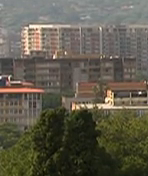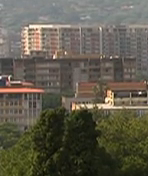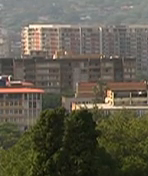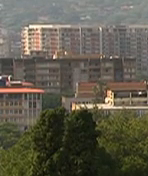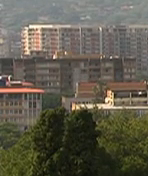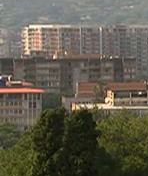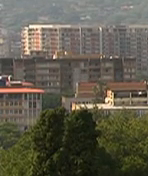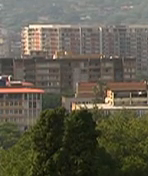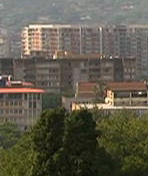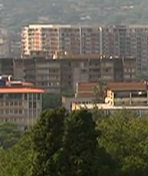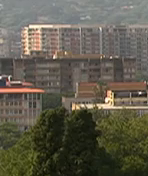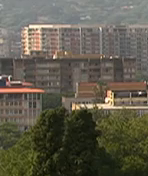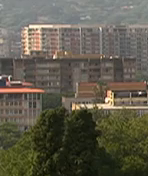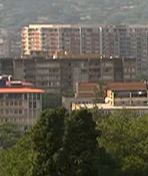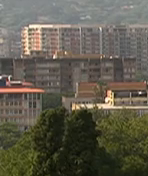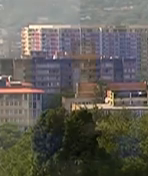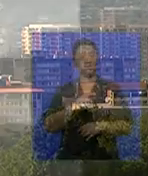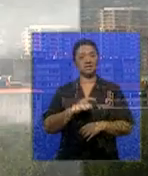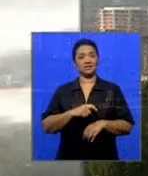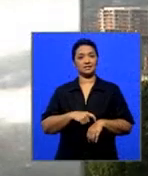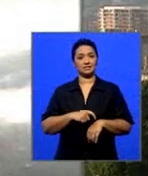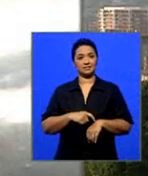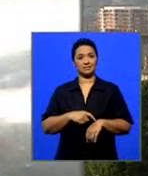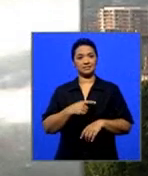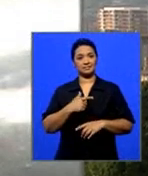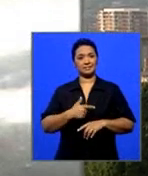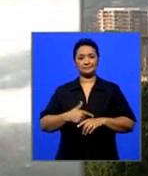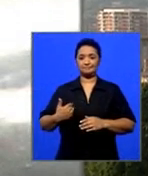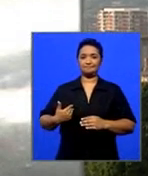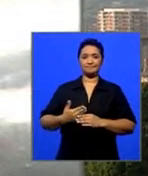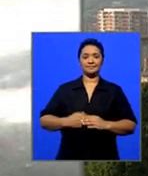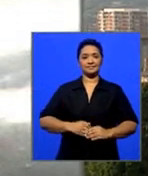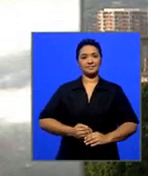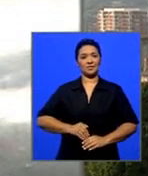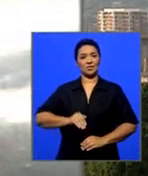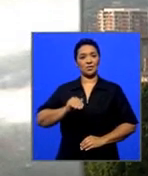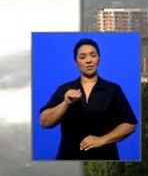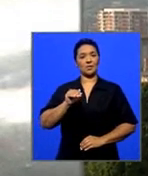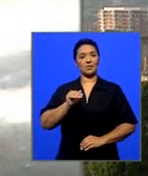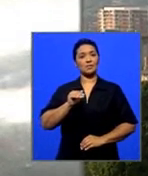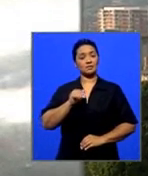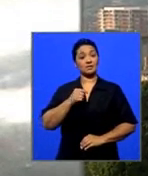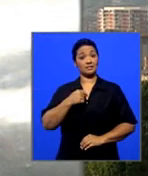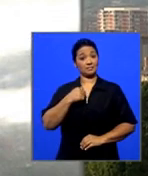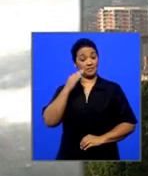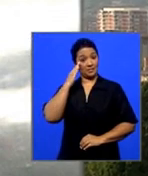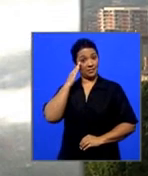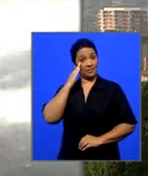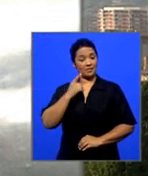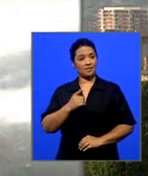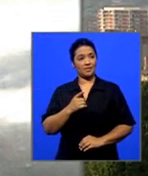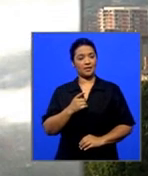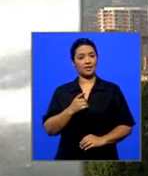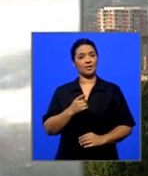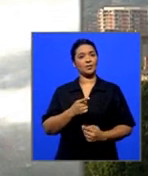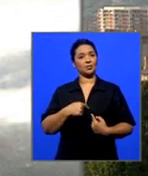the, you know, the 76, 80s, and the anger that one has. mean, my politics have always